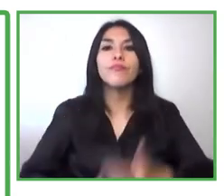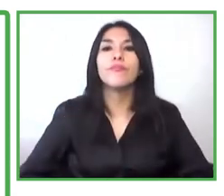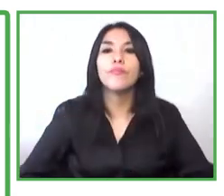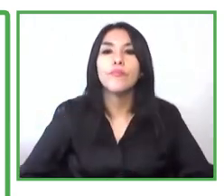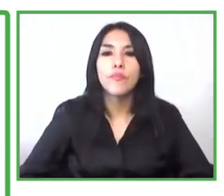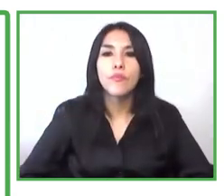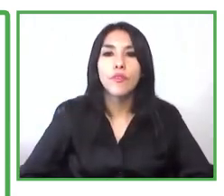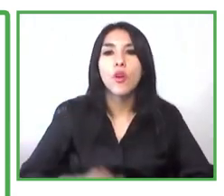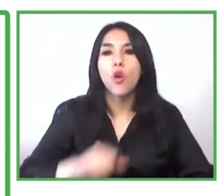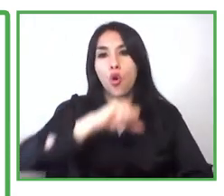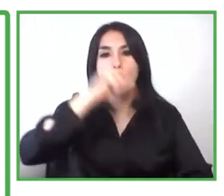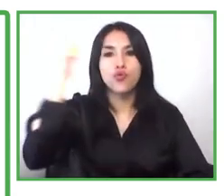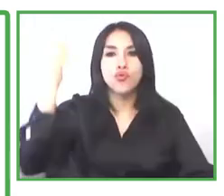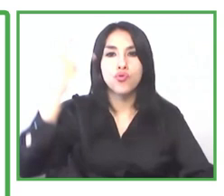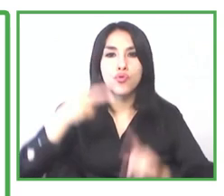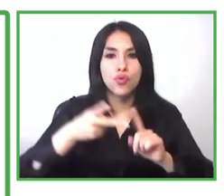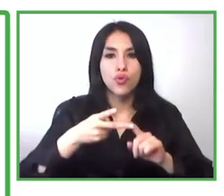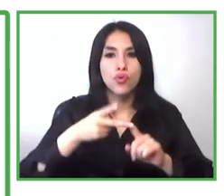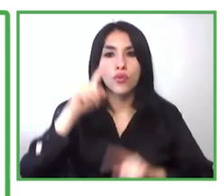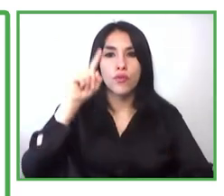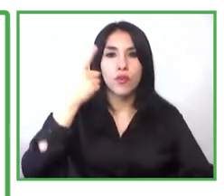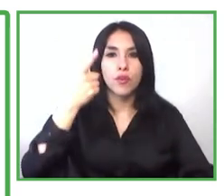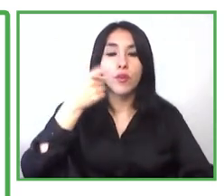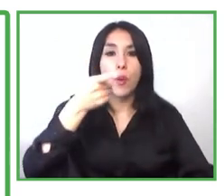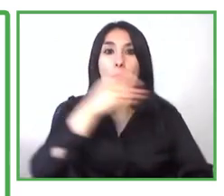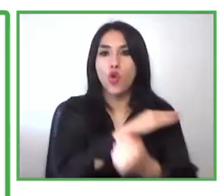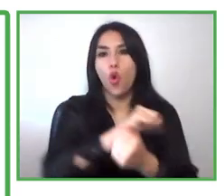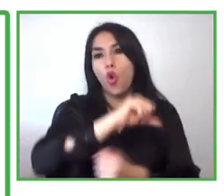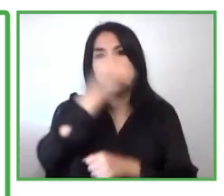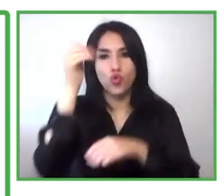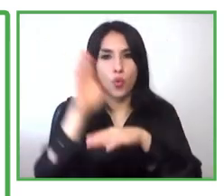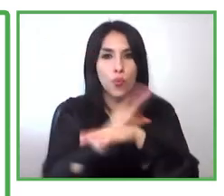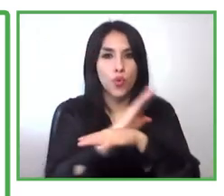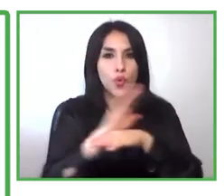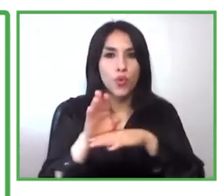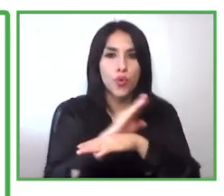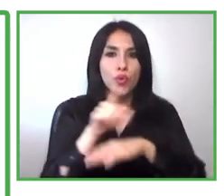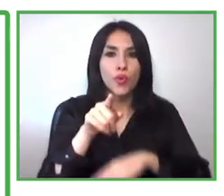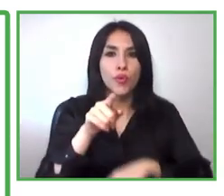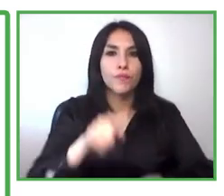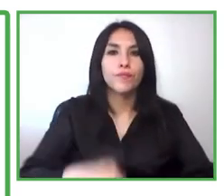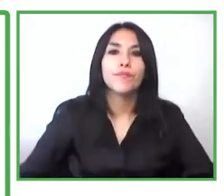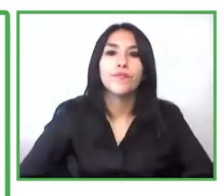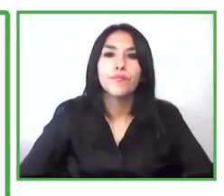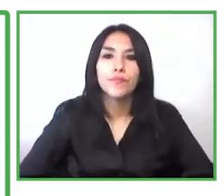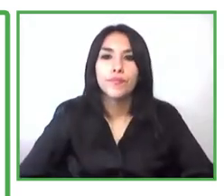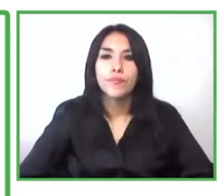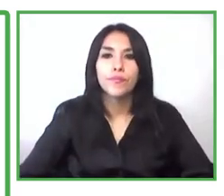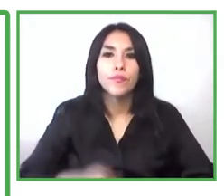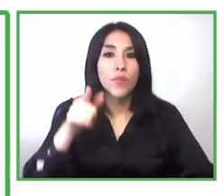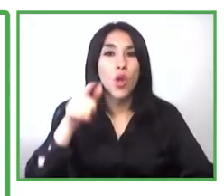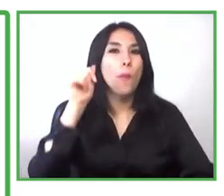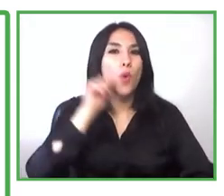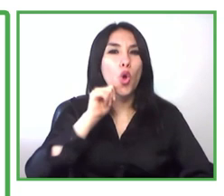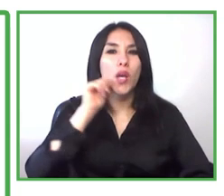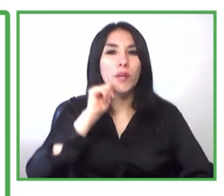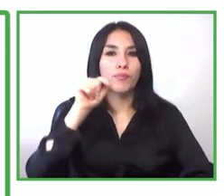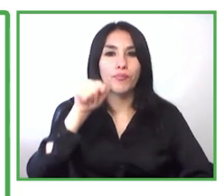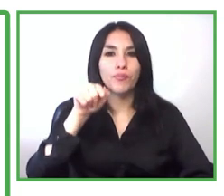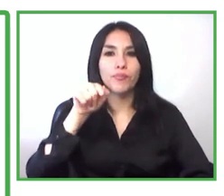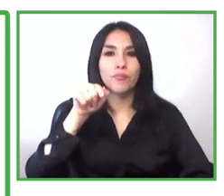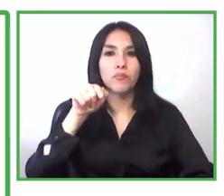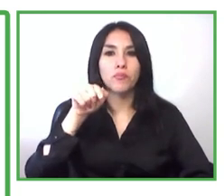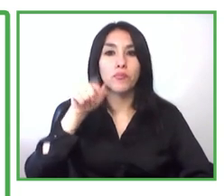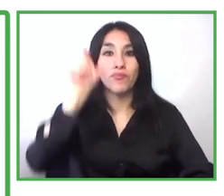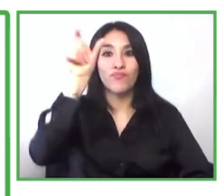growing the market the second is practice sale this is an adventure leader by uh this bill a